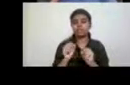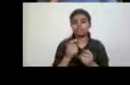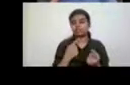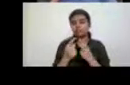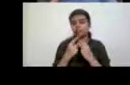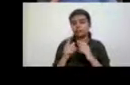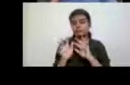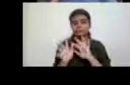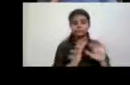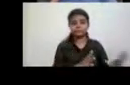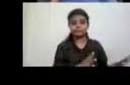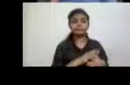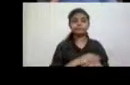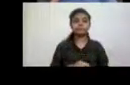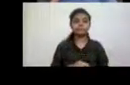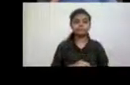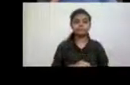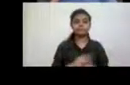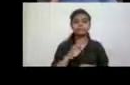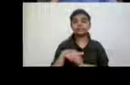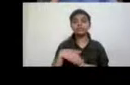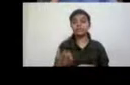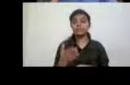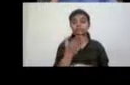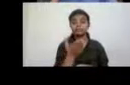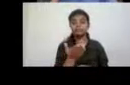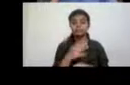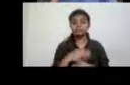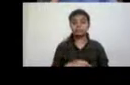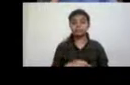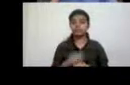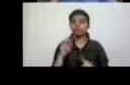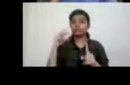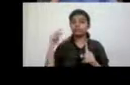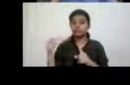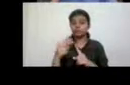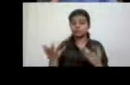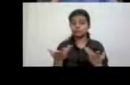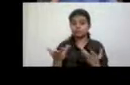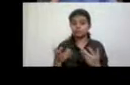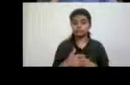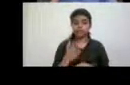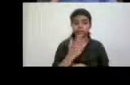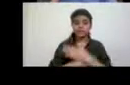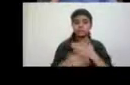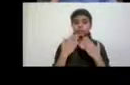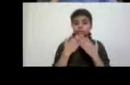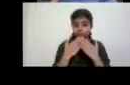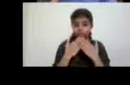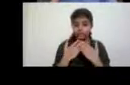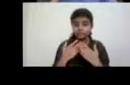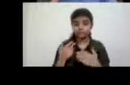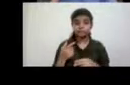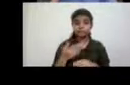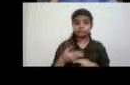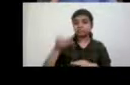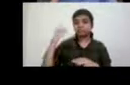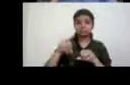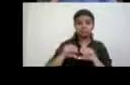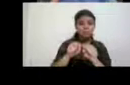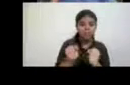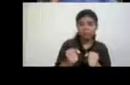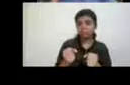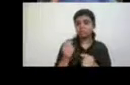And there's also the fun, and the other fundamental aspect of the disability studies at the time was the disability impairment divide.